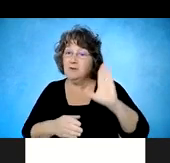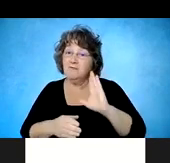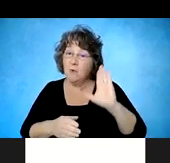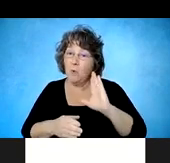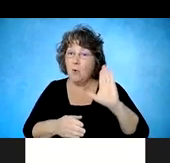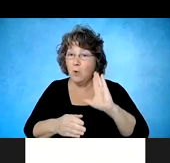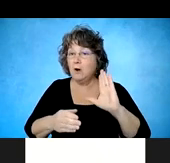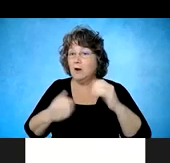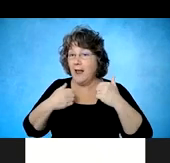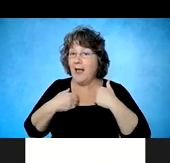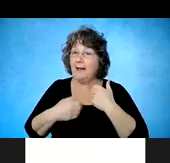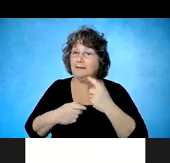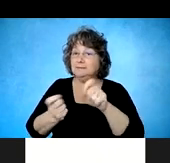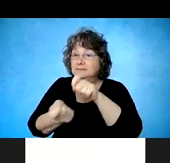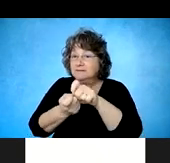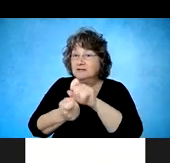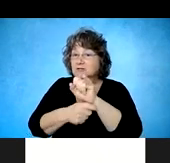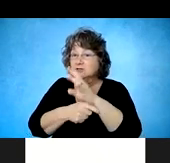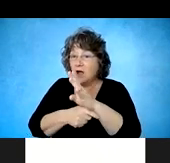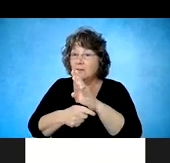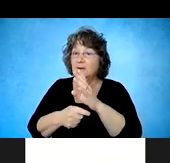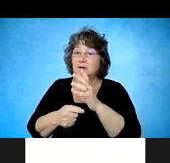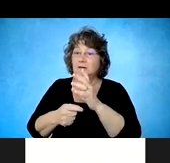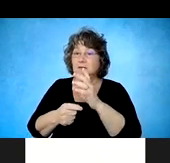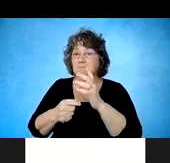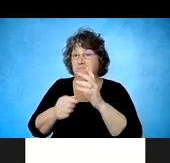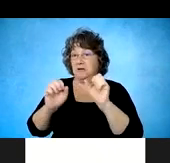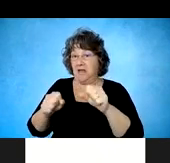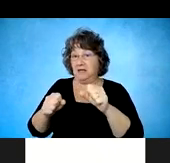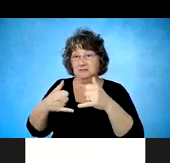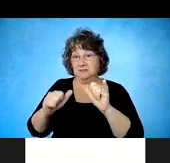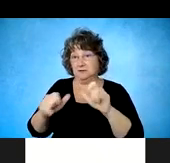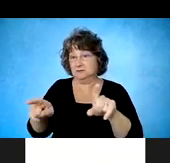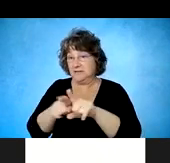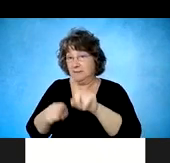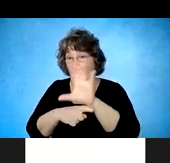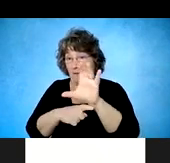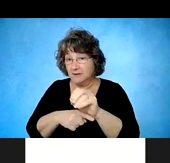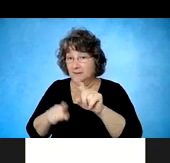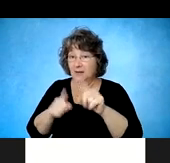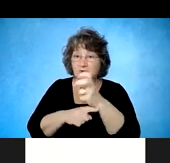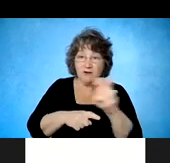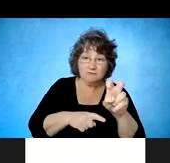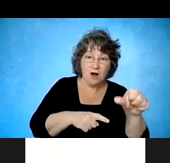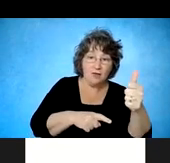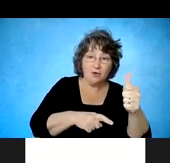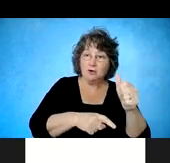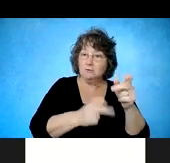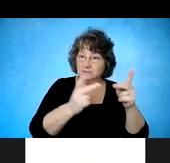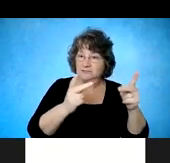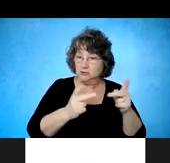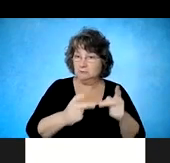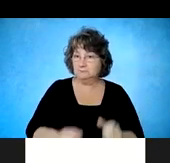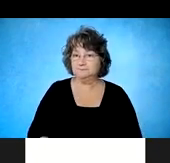employer. So we really start to plant the seeds early on during these conversations. And as the person